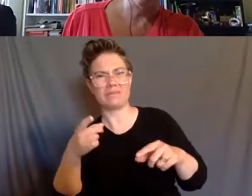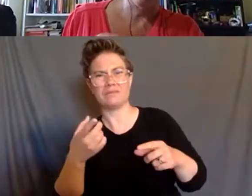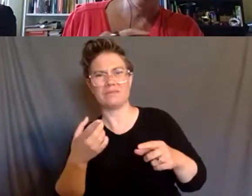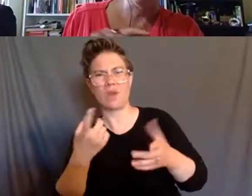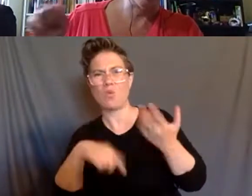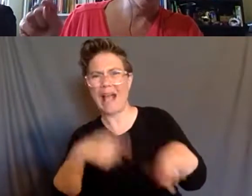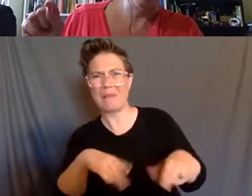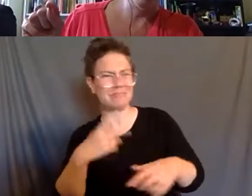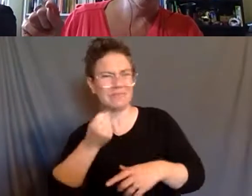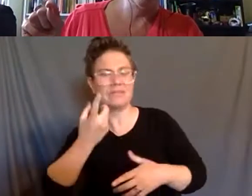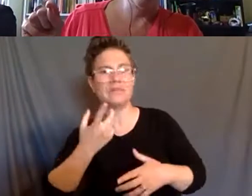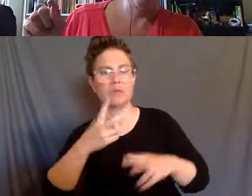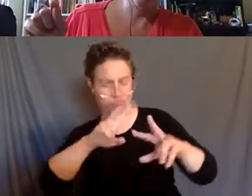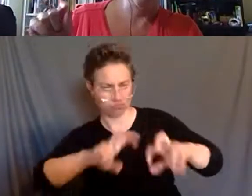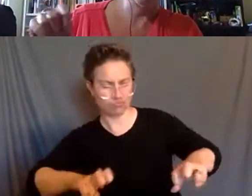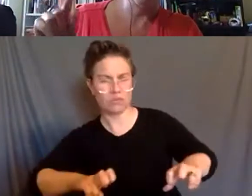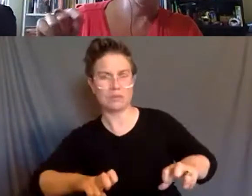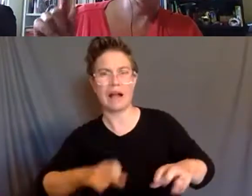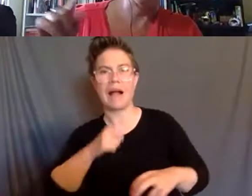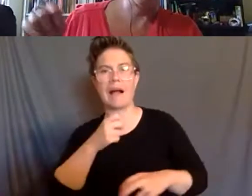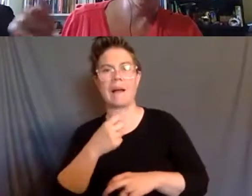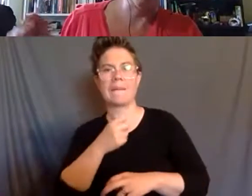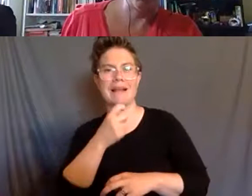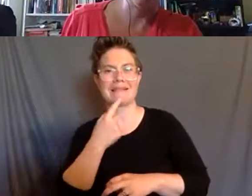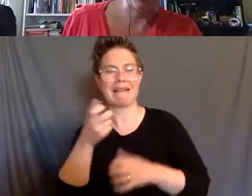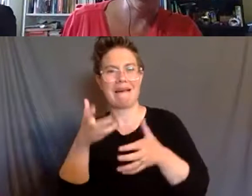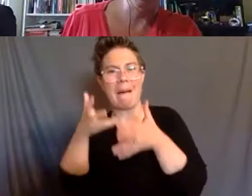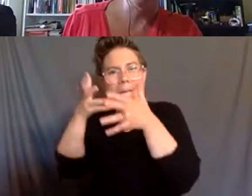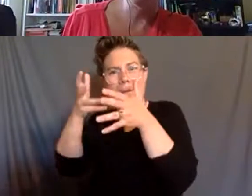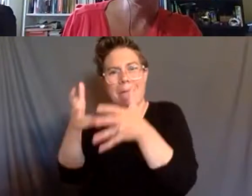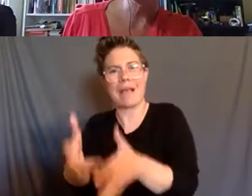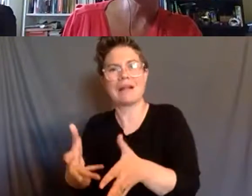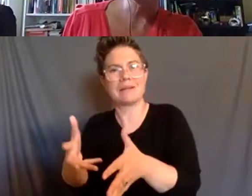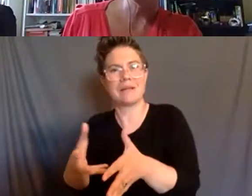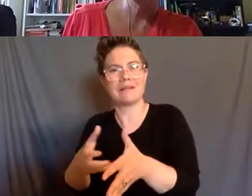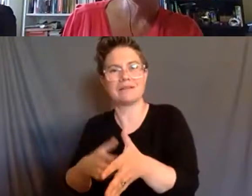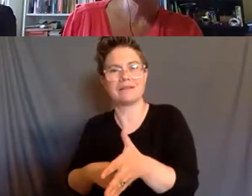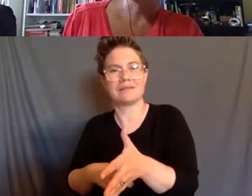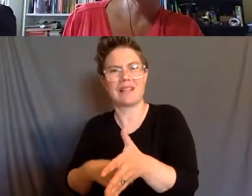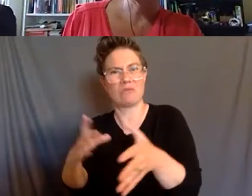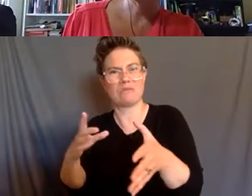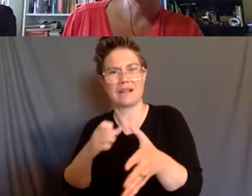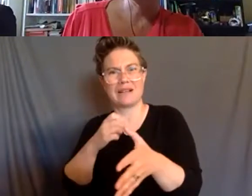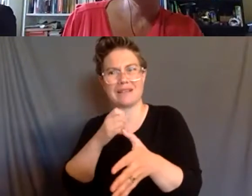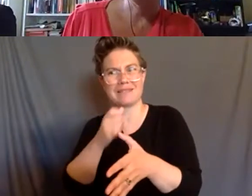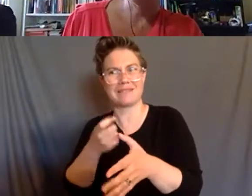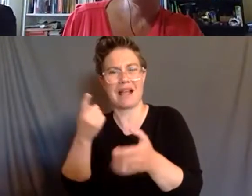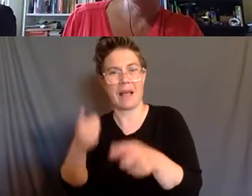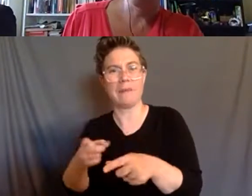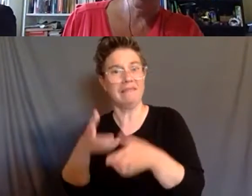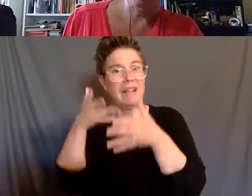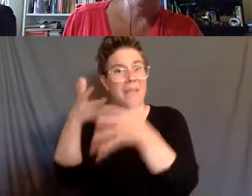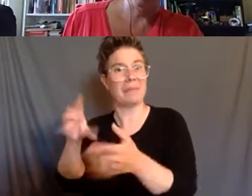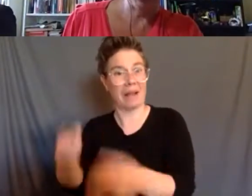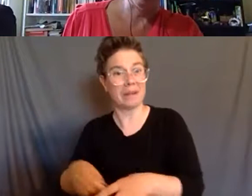abandonment was not a part of what happened. But the, the